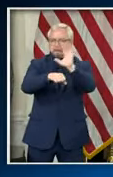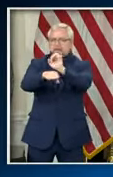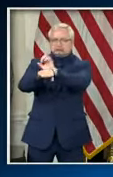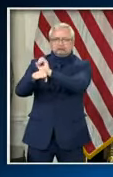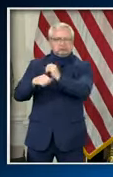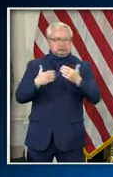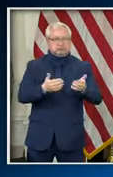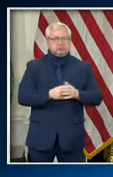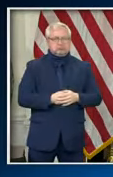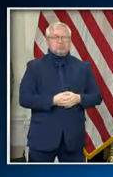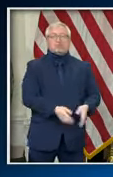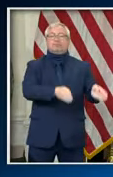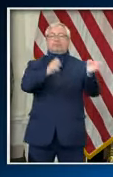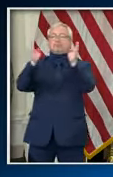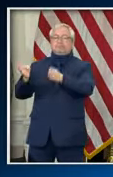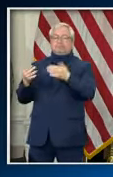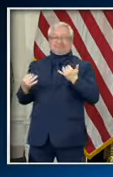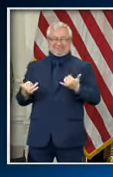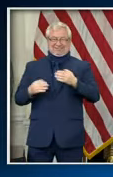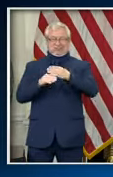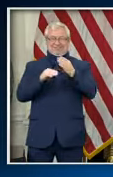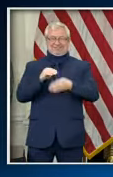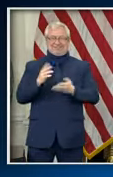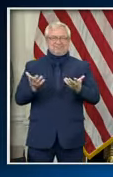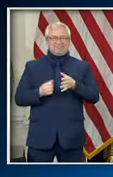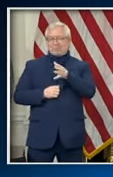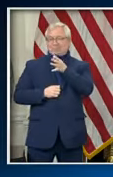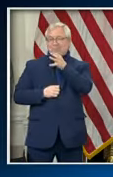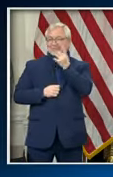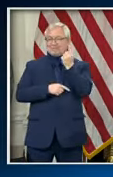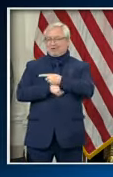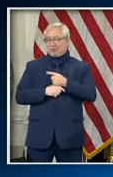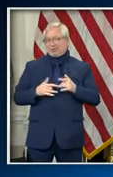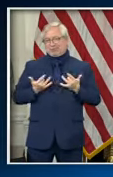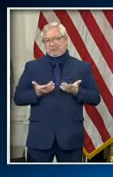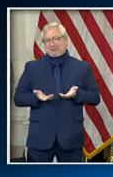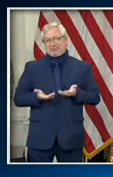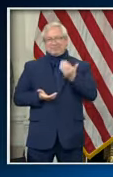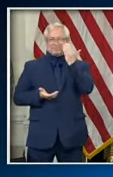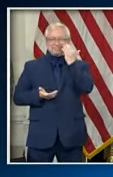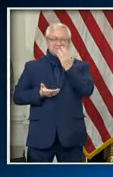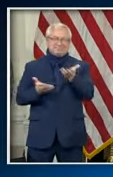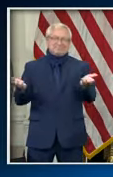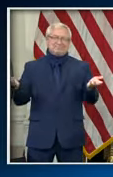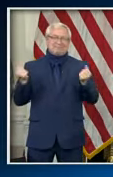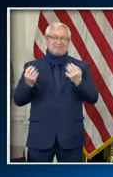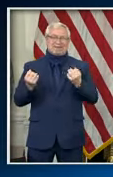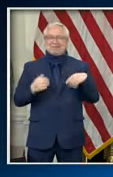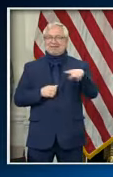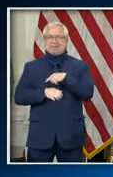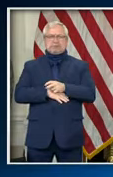Mother's Day weekend is coming up and I know how anxious people are to get outside